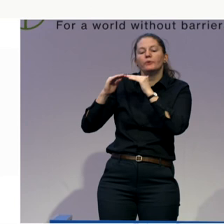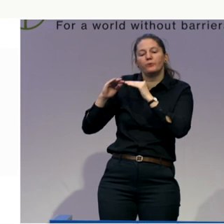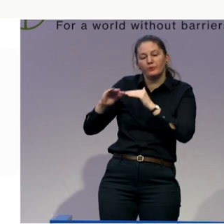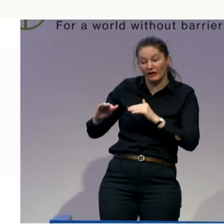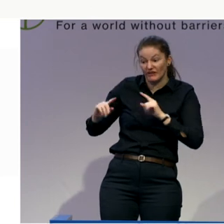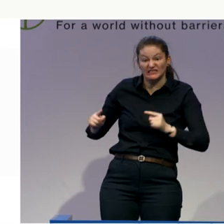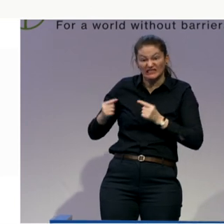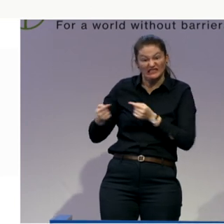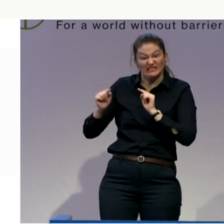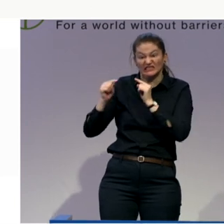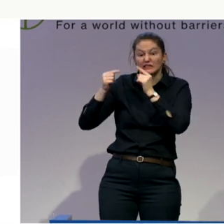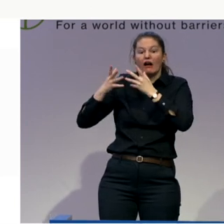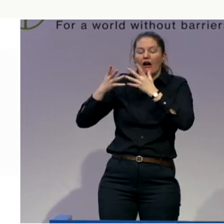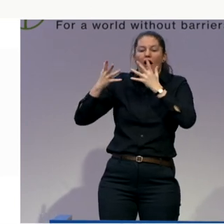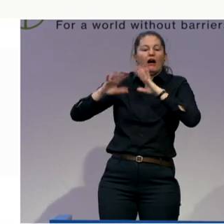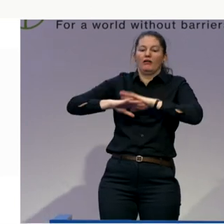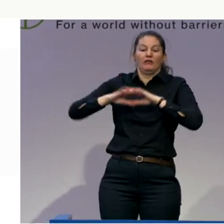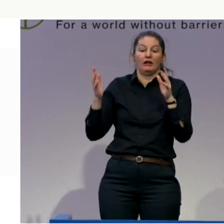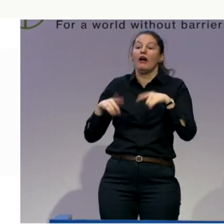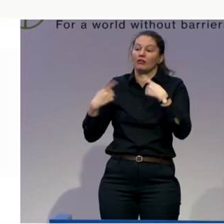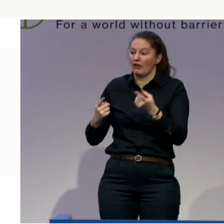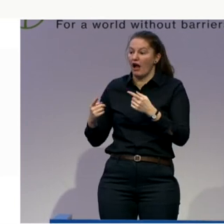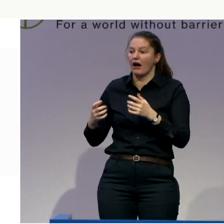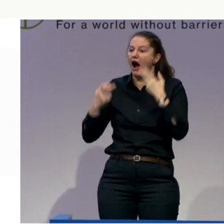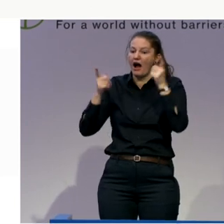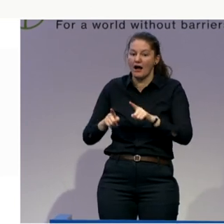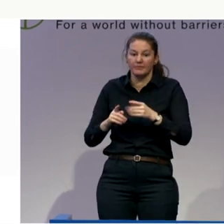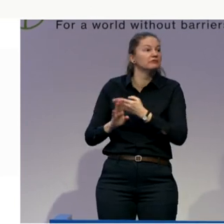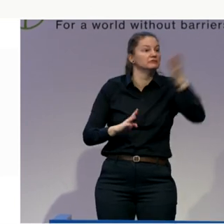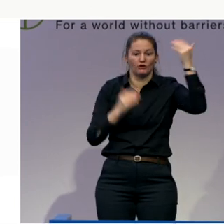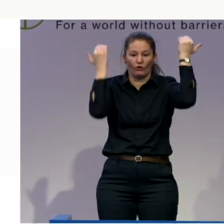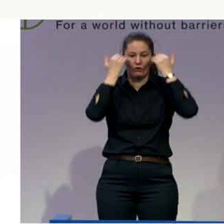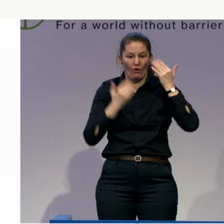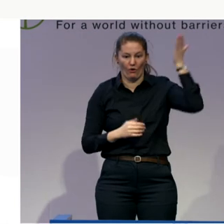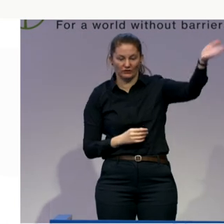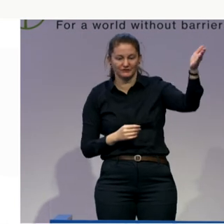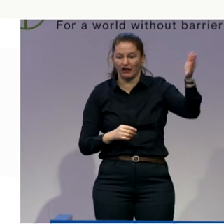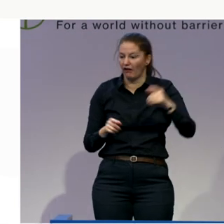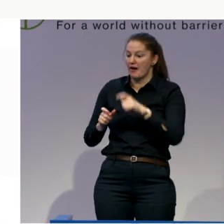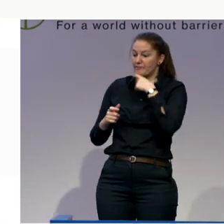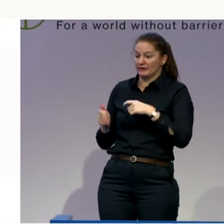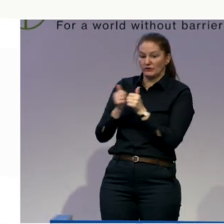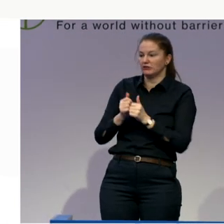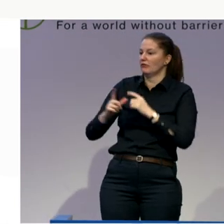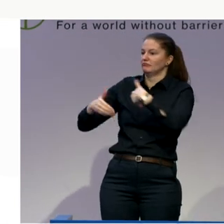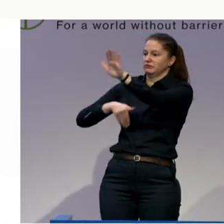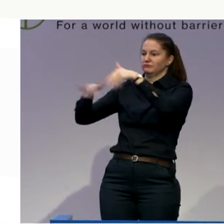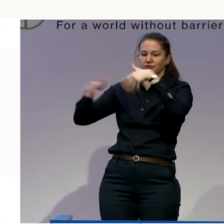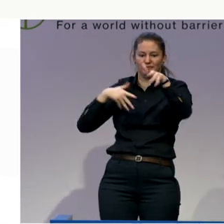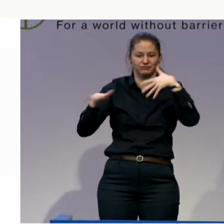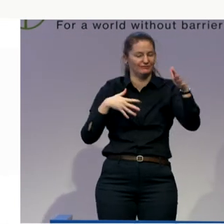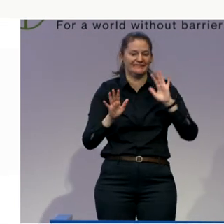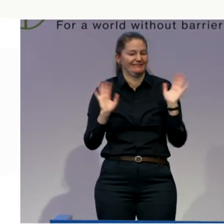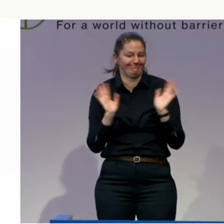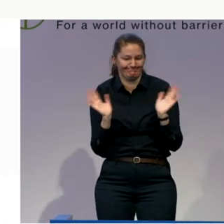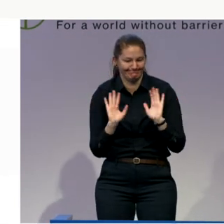with personal assistants leaving. And I'll say one more thing. In order for personal assistants to work, we need to have a choice. I